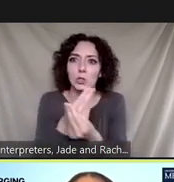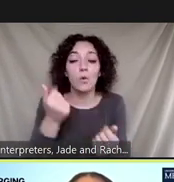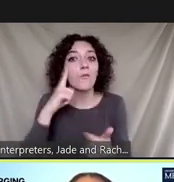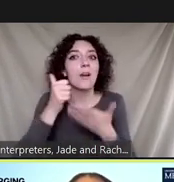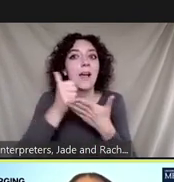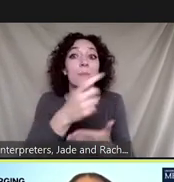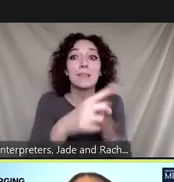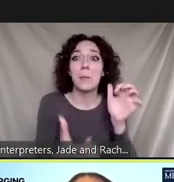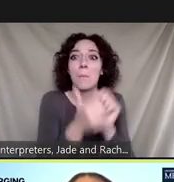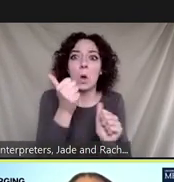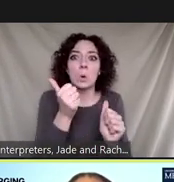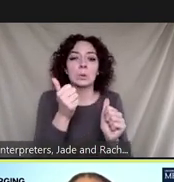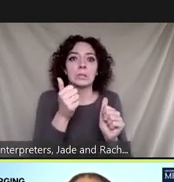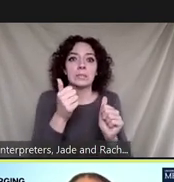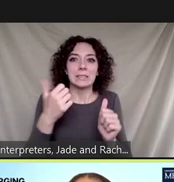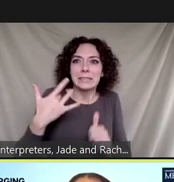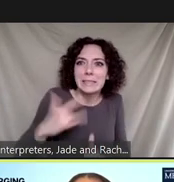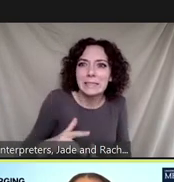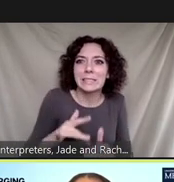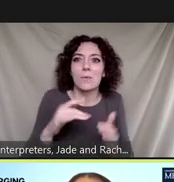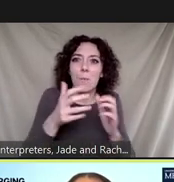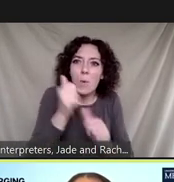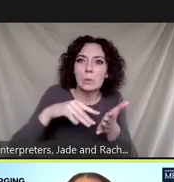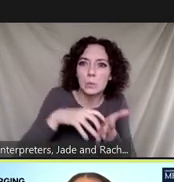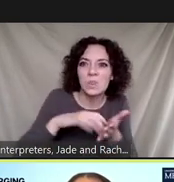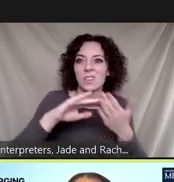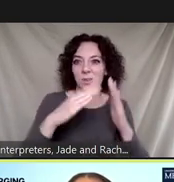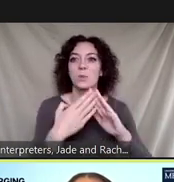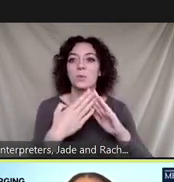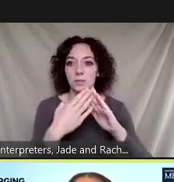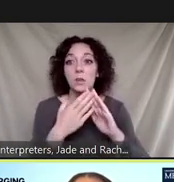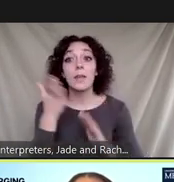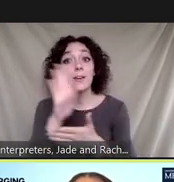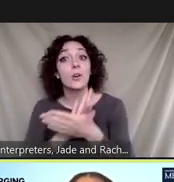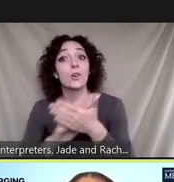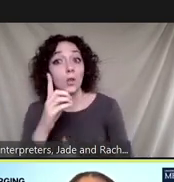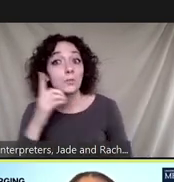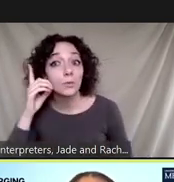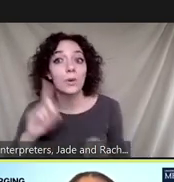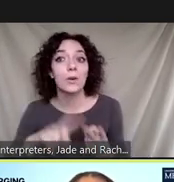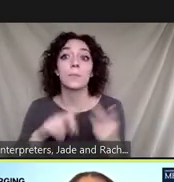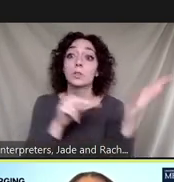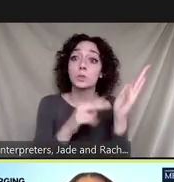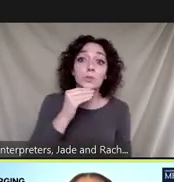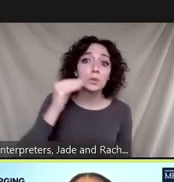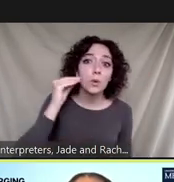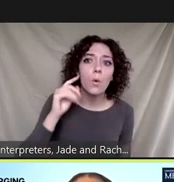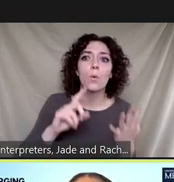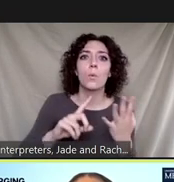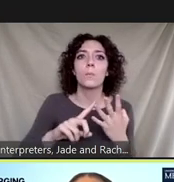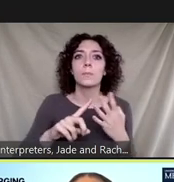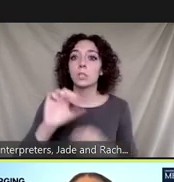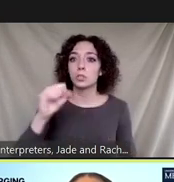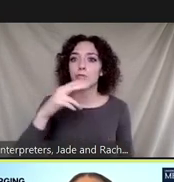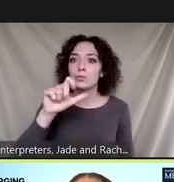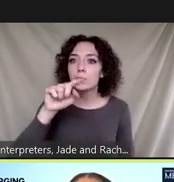we've seen this technology be deployed at college dorms nursing homes shelters and prisons additional